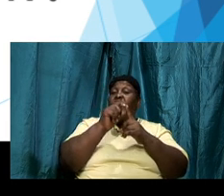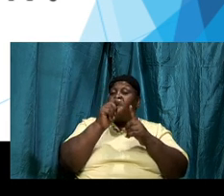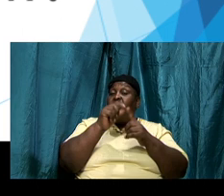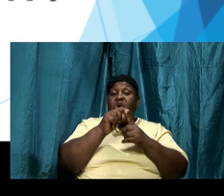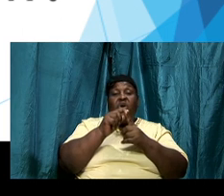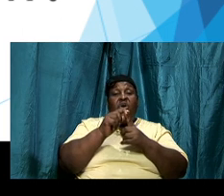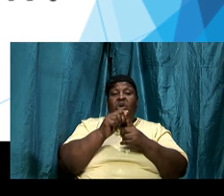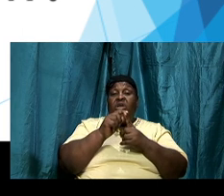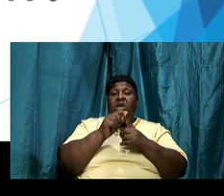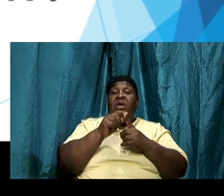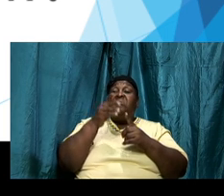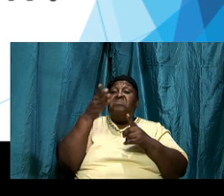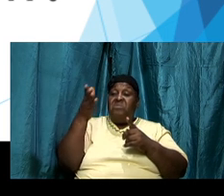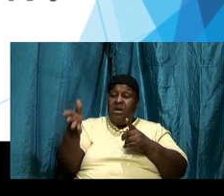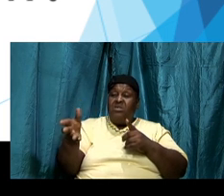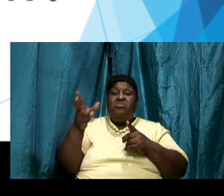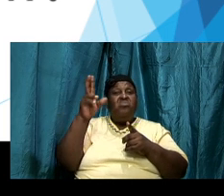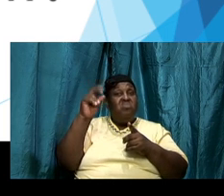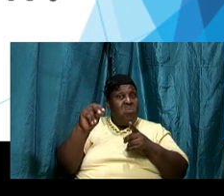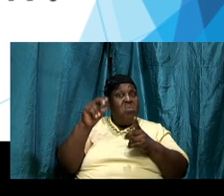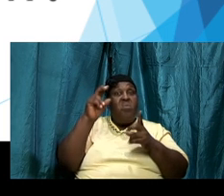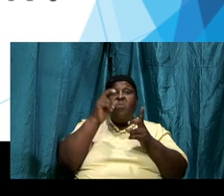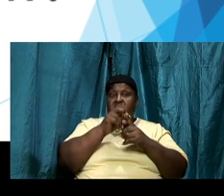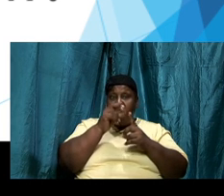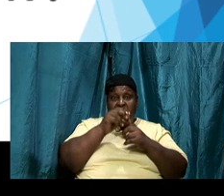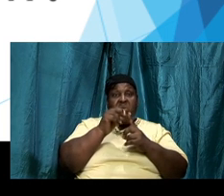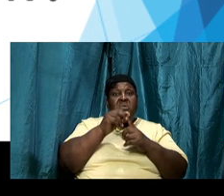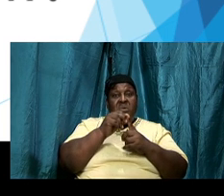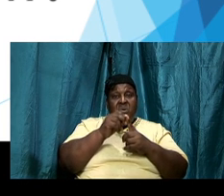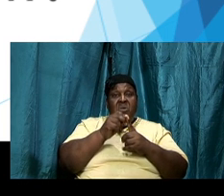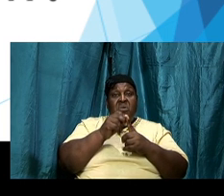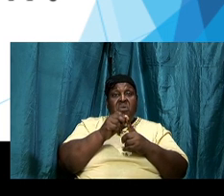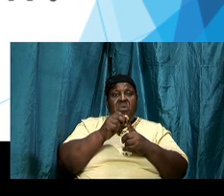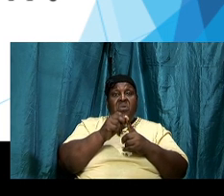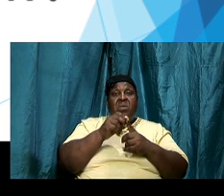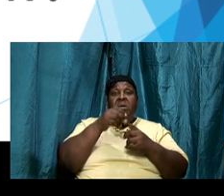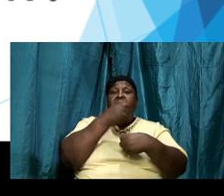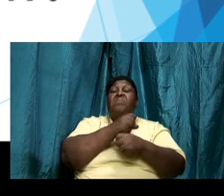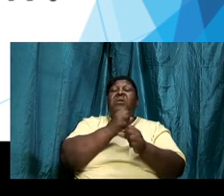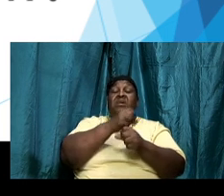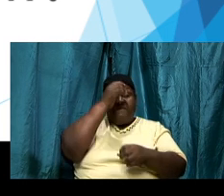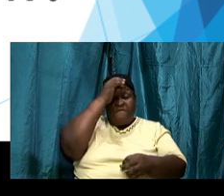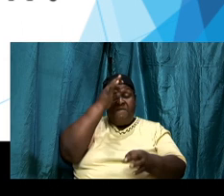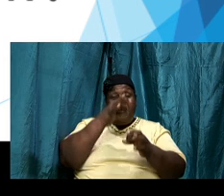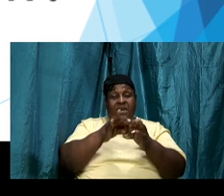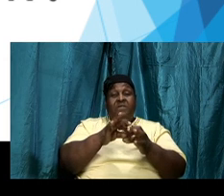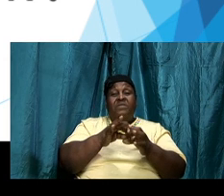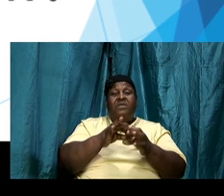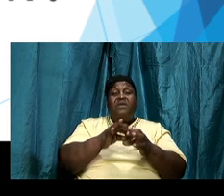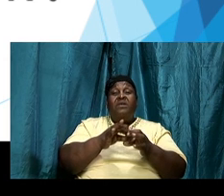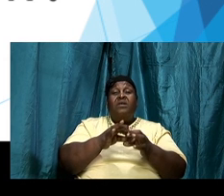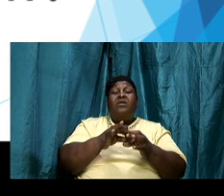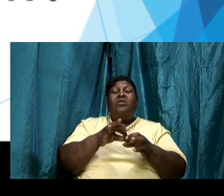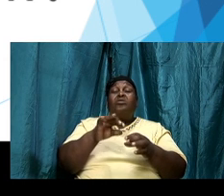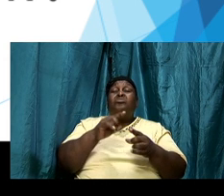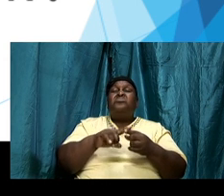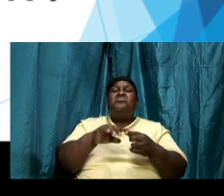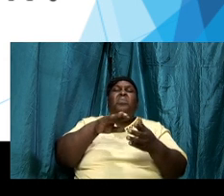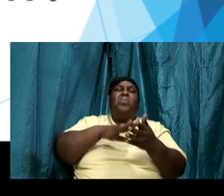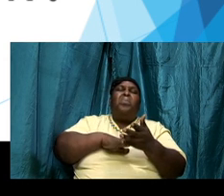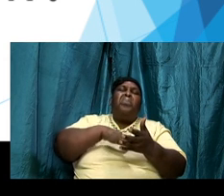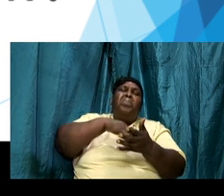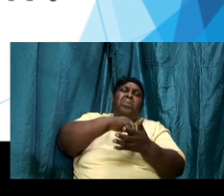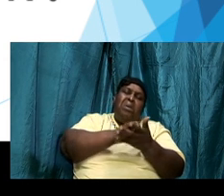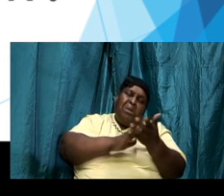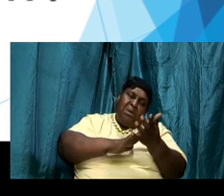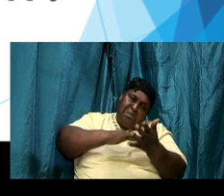is going to cause our faith to remain weak and we are not going to be in a position to believe God